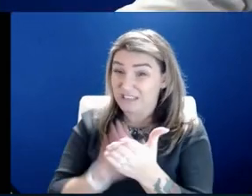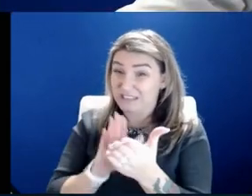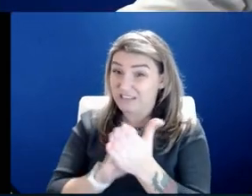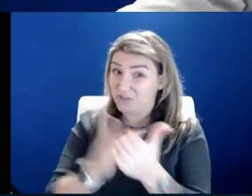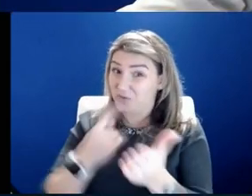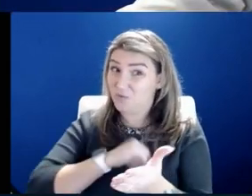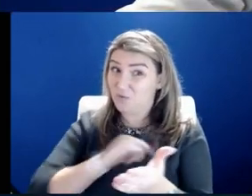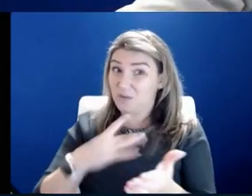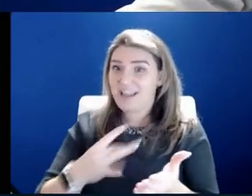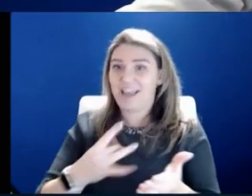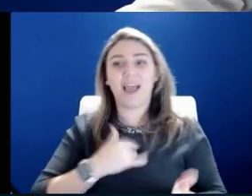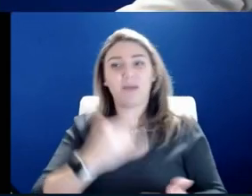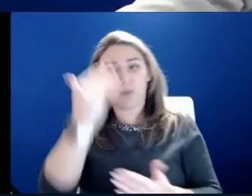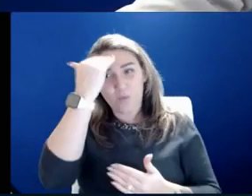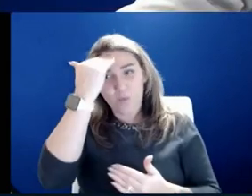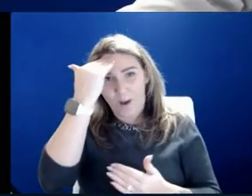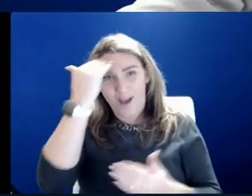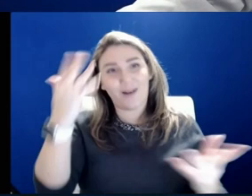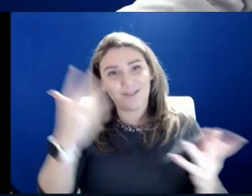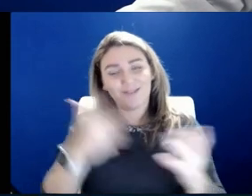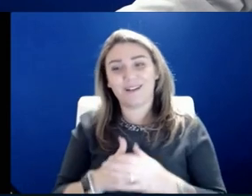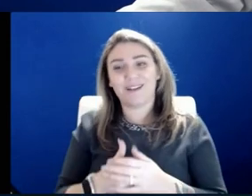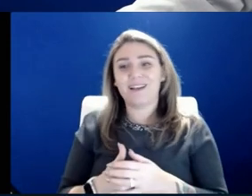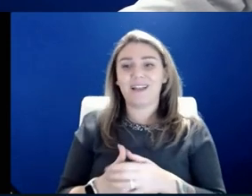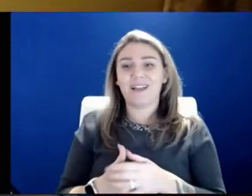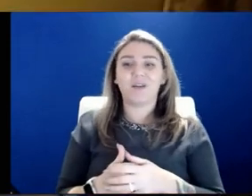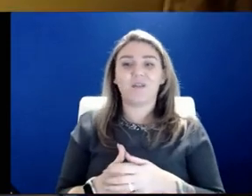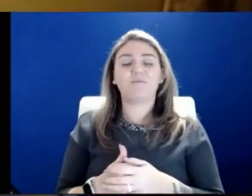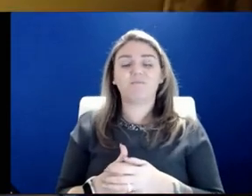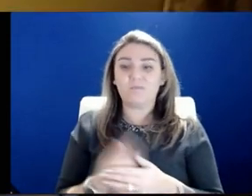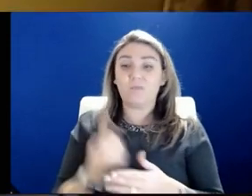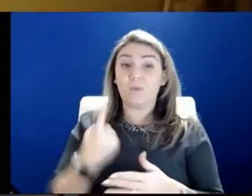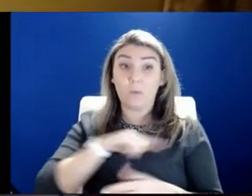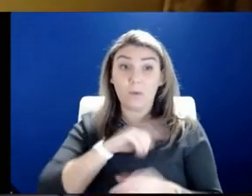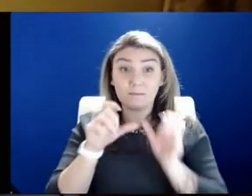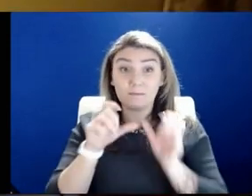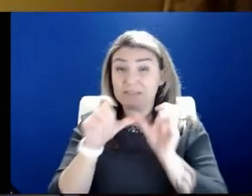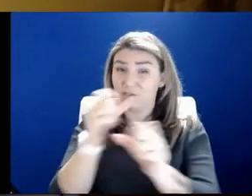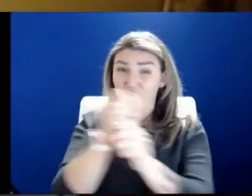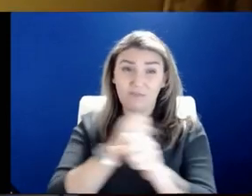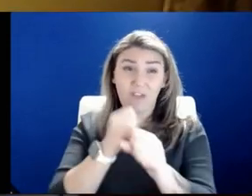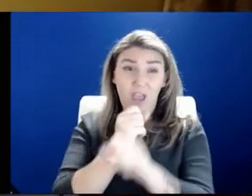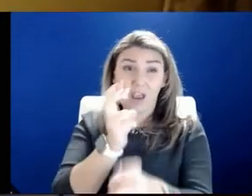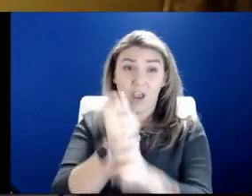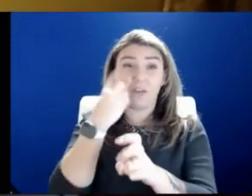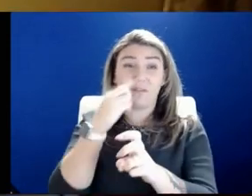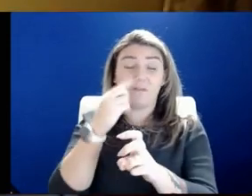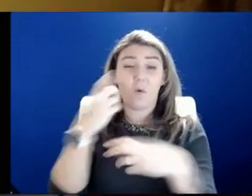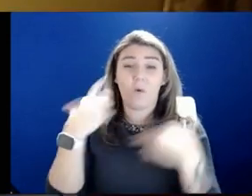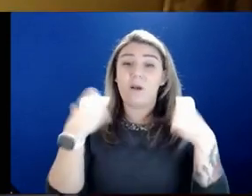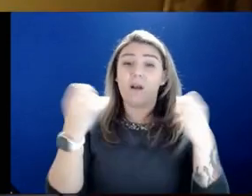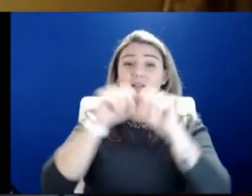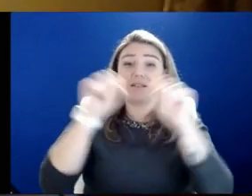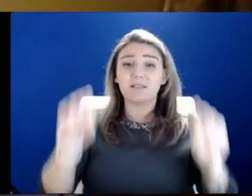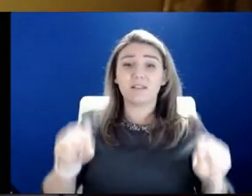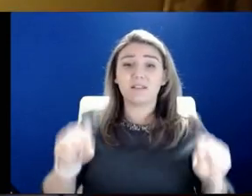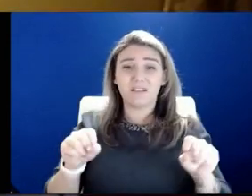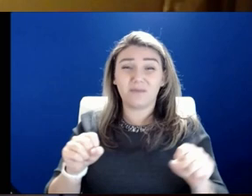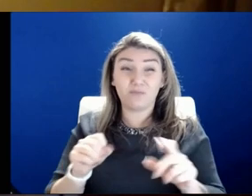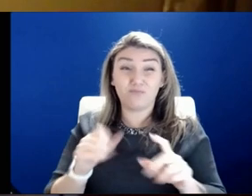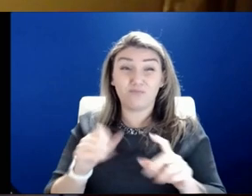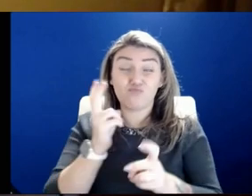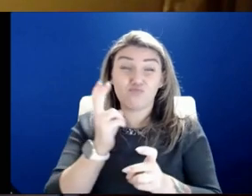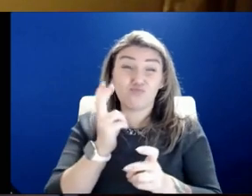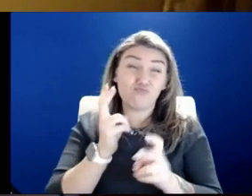I'm very aware, and I know that we've continued to fight hard for those sorts of things. You know, probably the hardest part